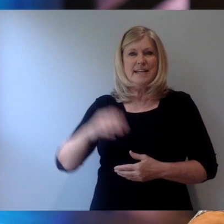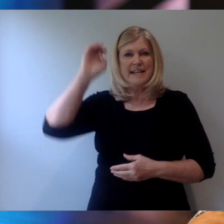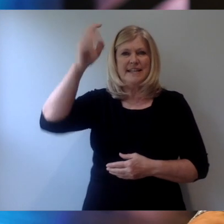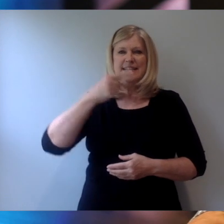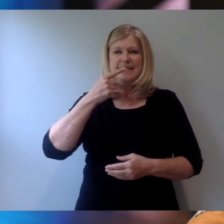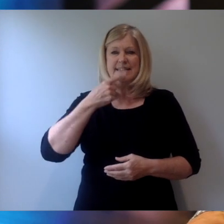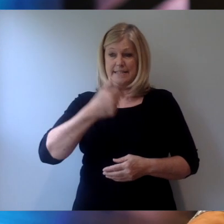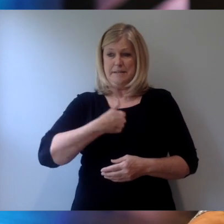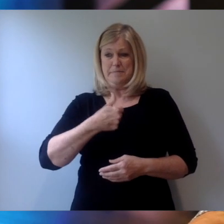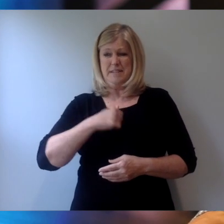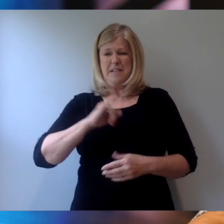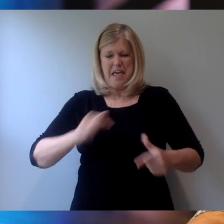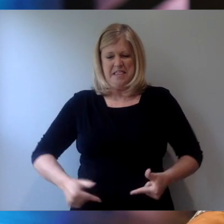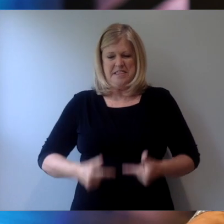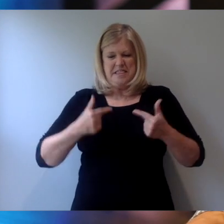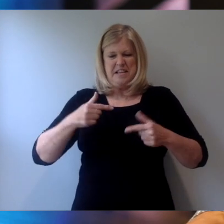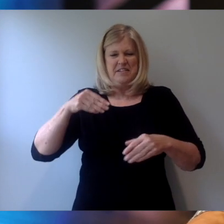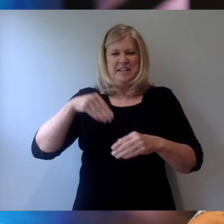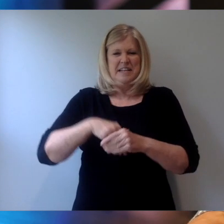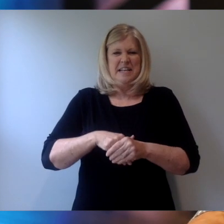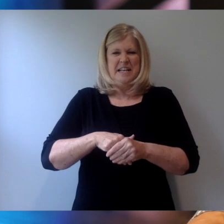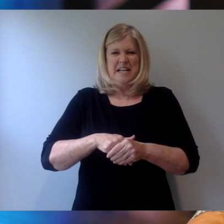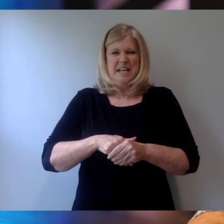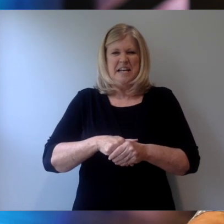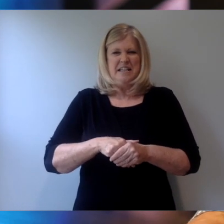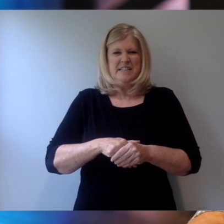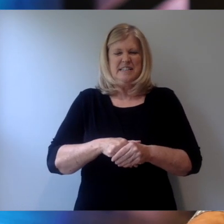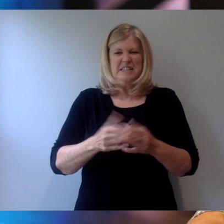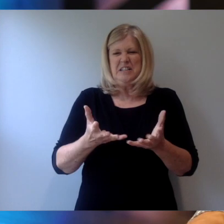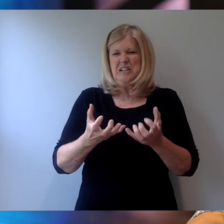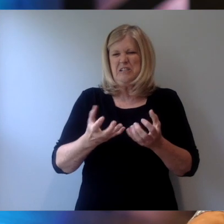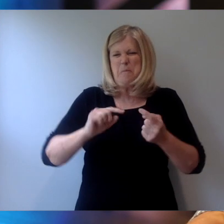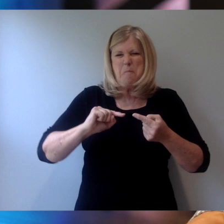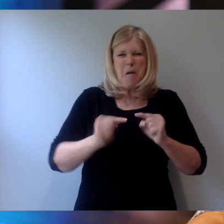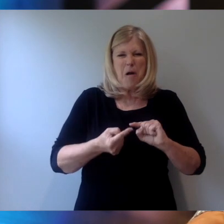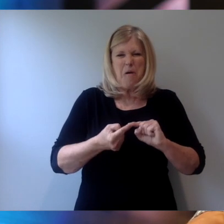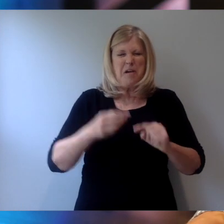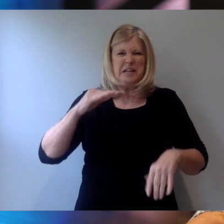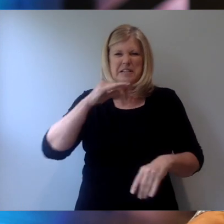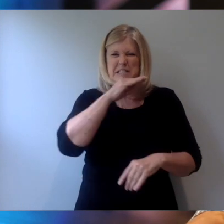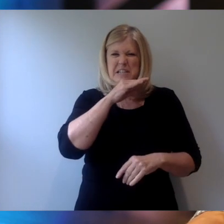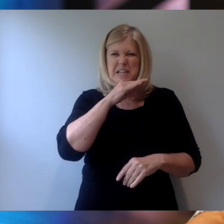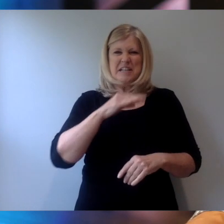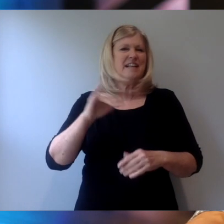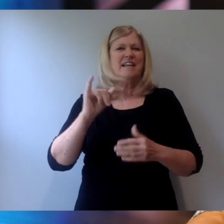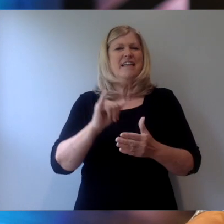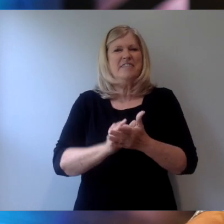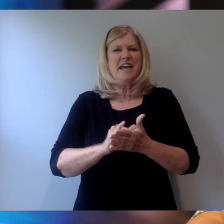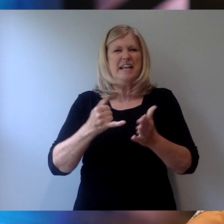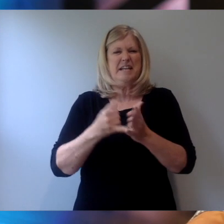that I lived in such debauchery that it would make the worst of the worst